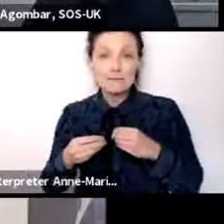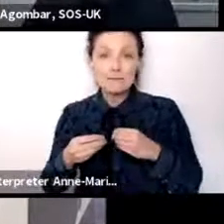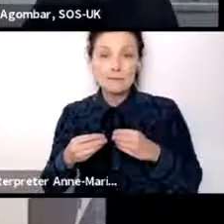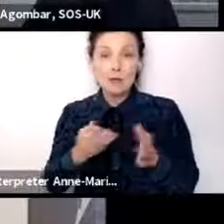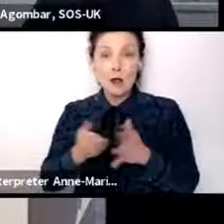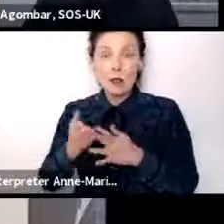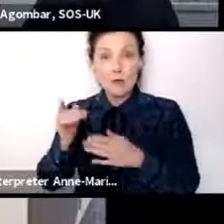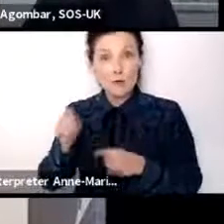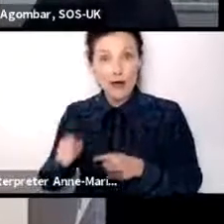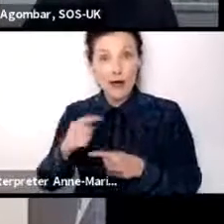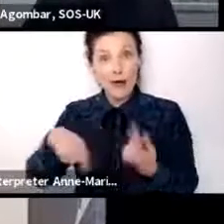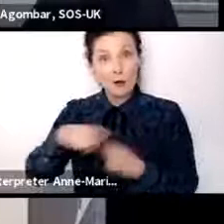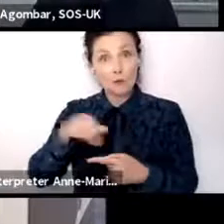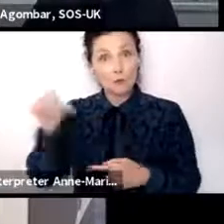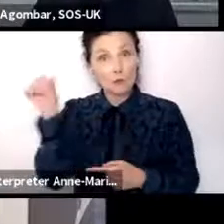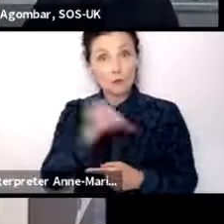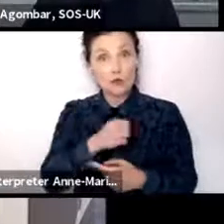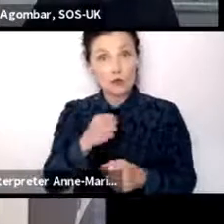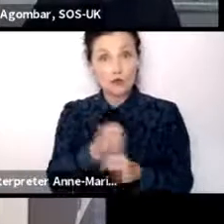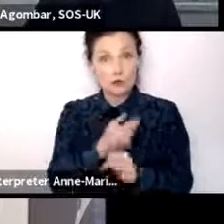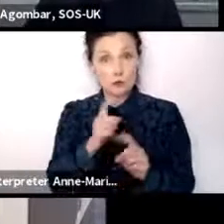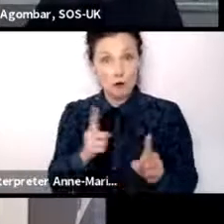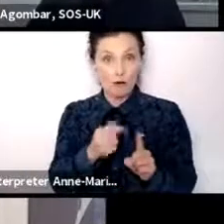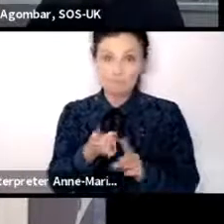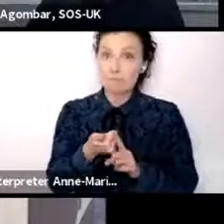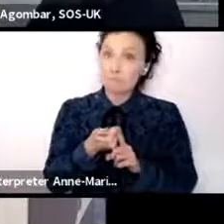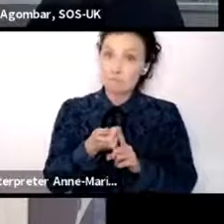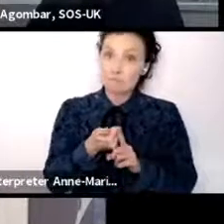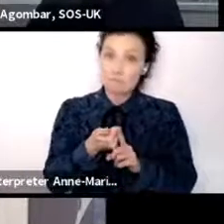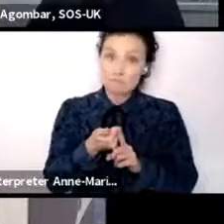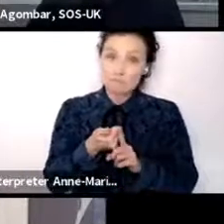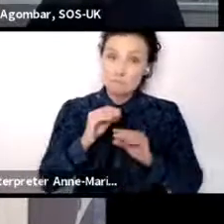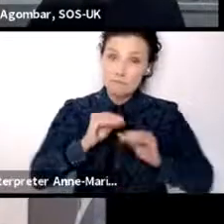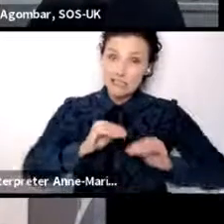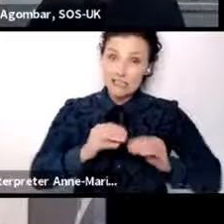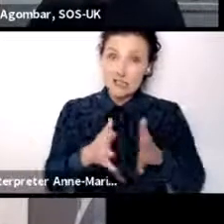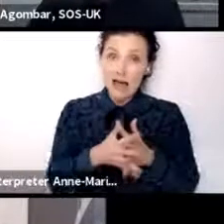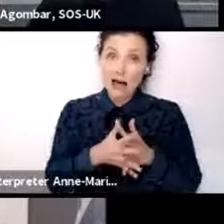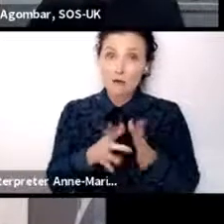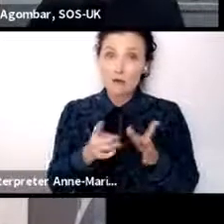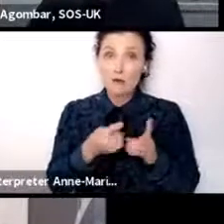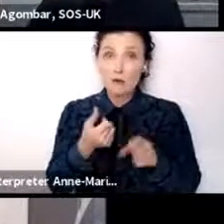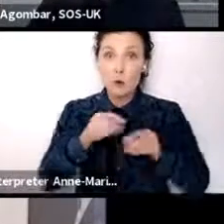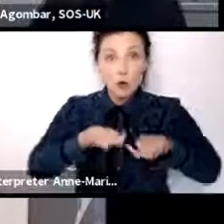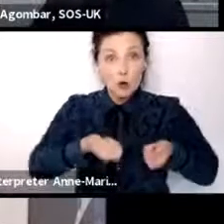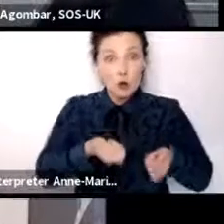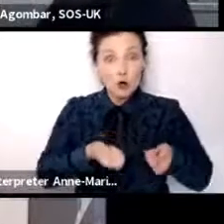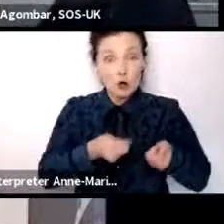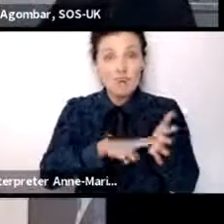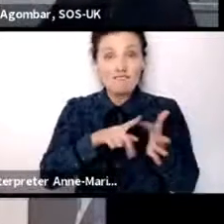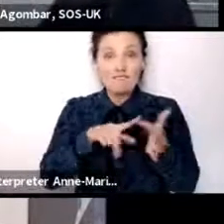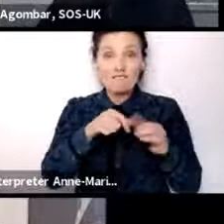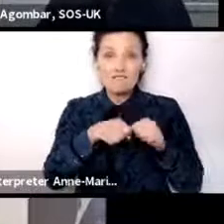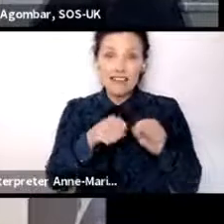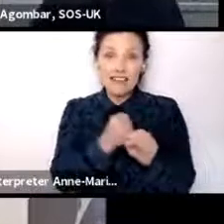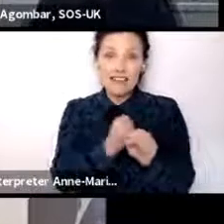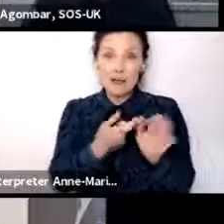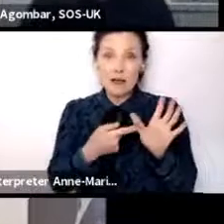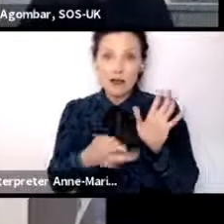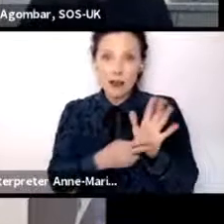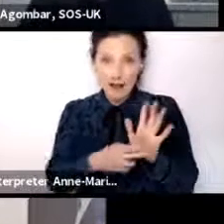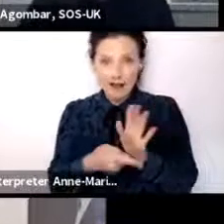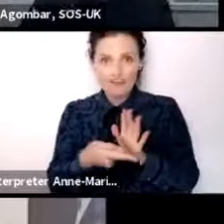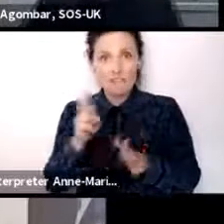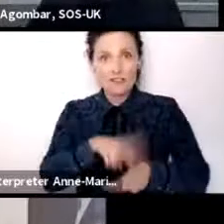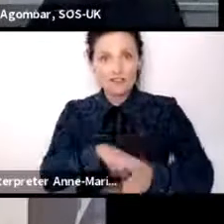be advocating for cooking vegan and vegetarian dishes. I think that would be a way of taking people with you. I